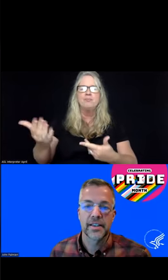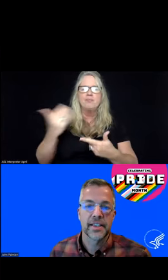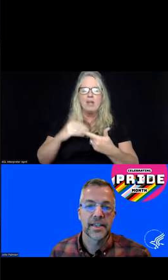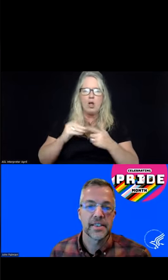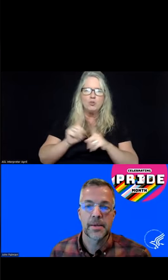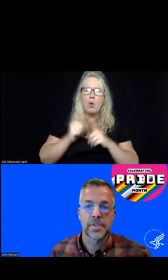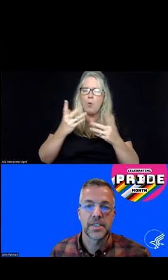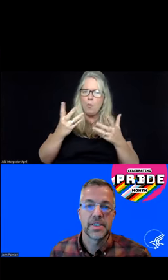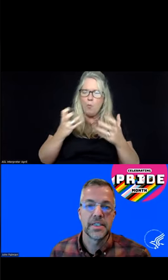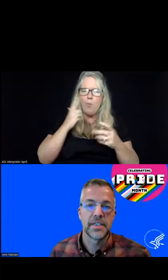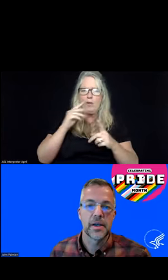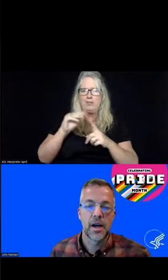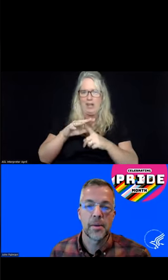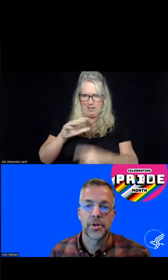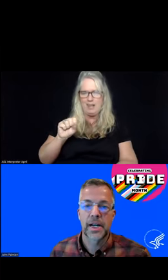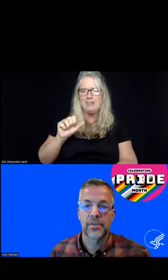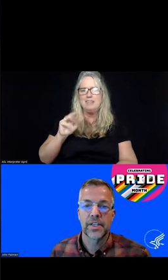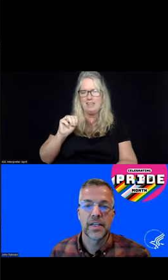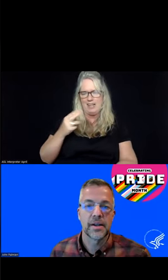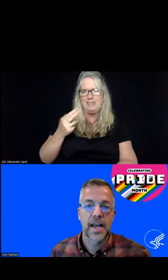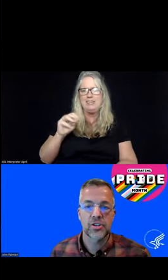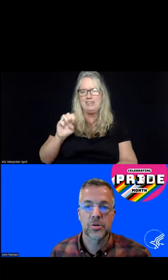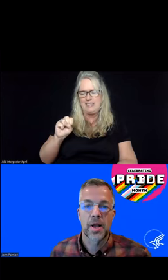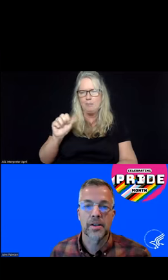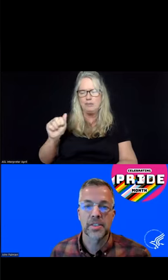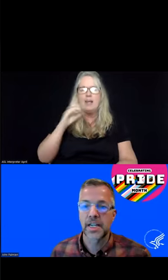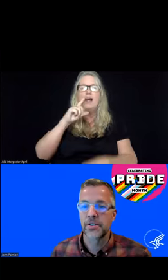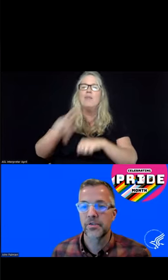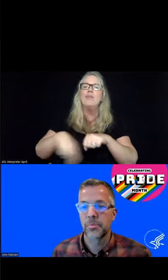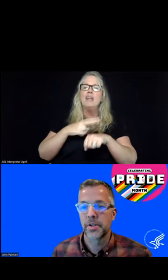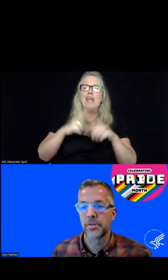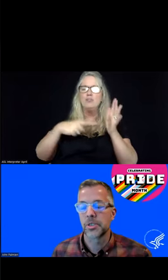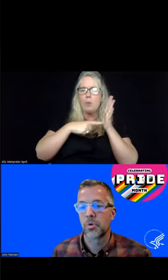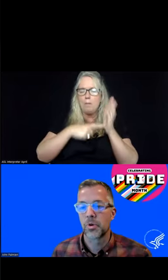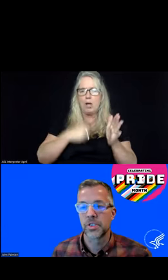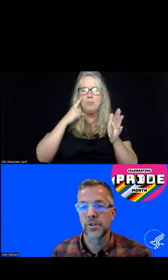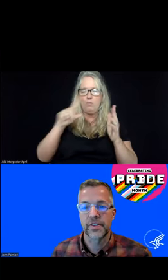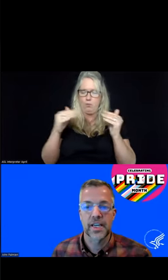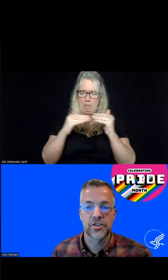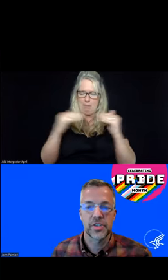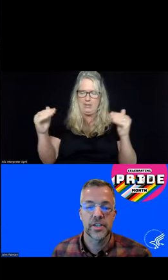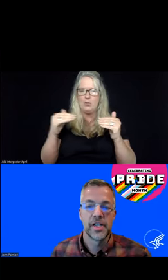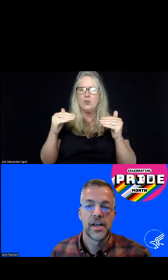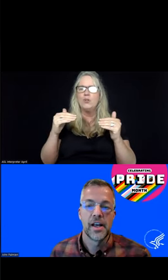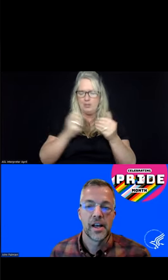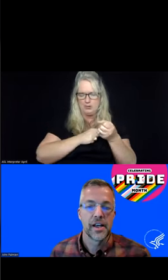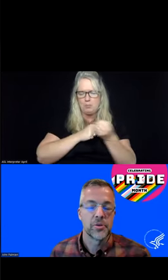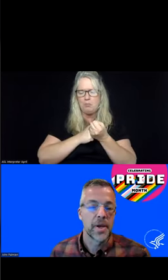highlight that SAMHSA did put out the National Model Standards for Peer Support Certification.